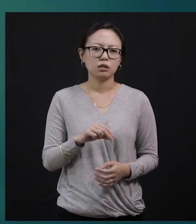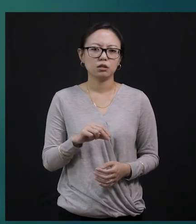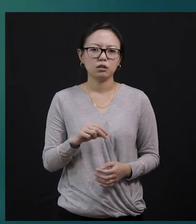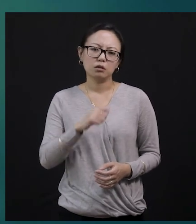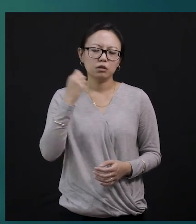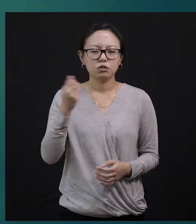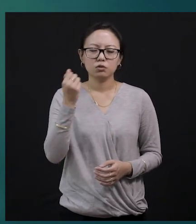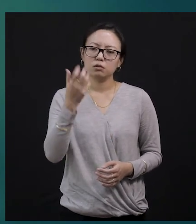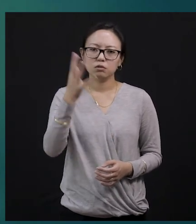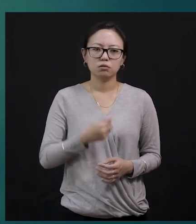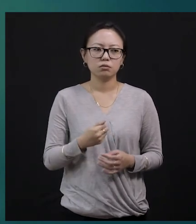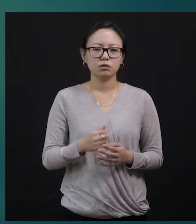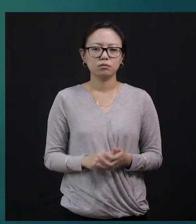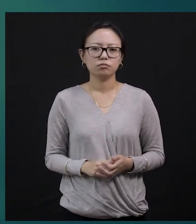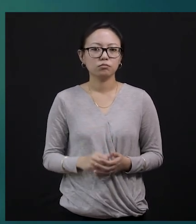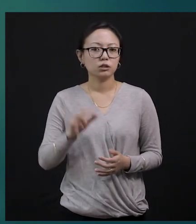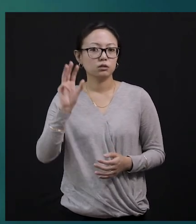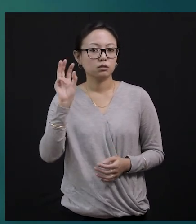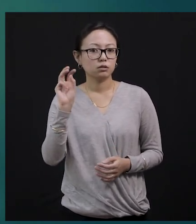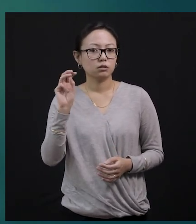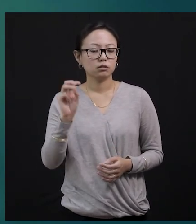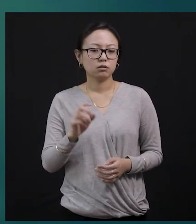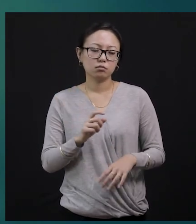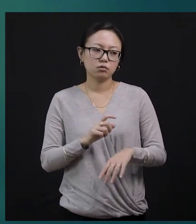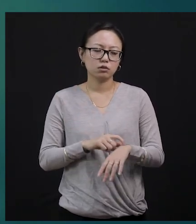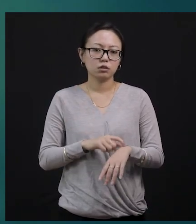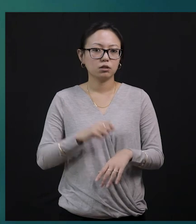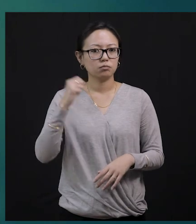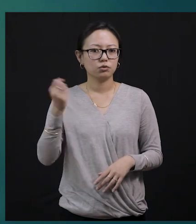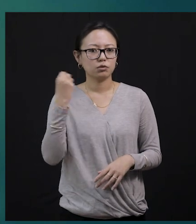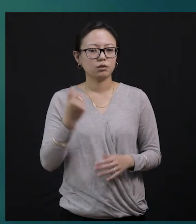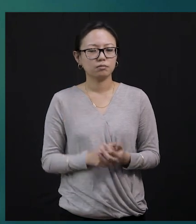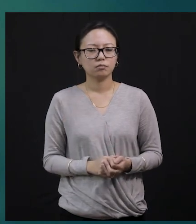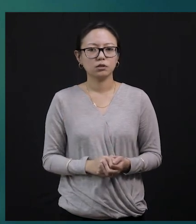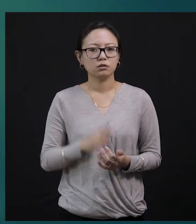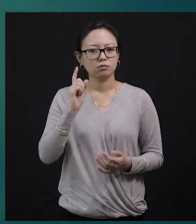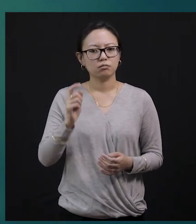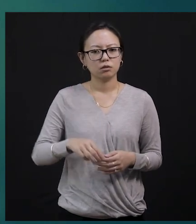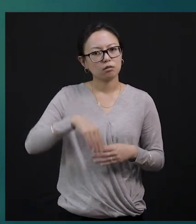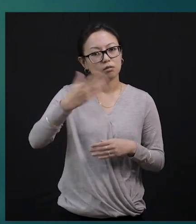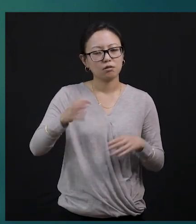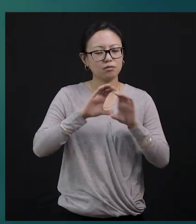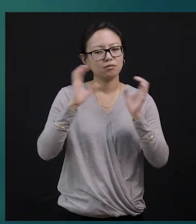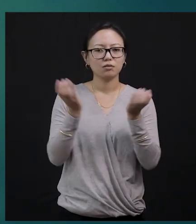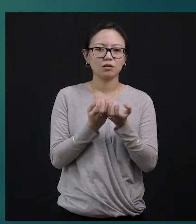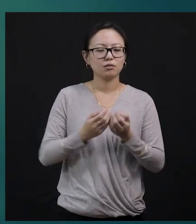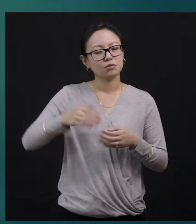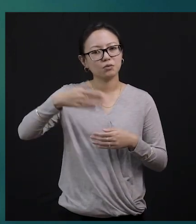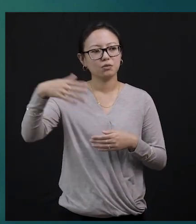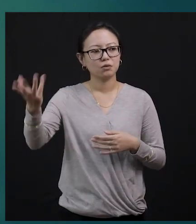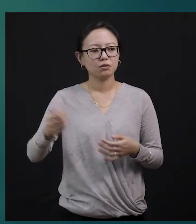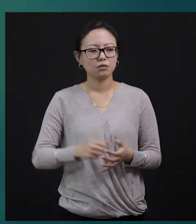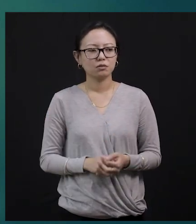winning. And so, he also tried the third luck which is going to be continued in our next class. We cannot finish the story all in this class. So,